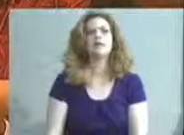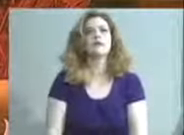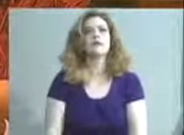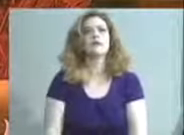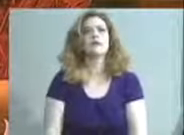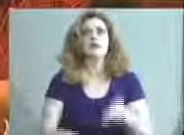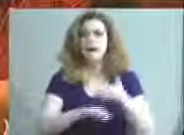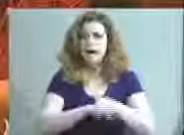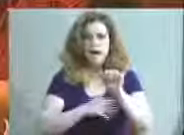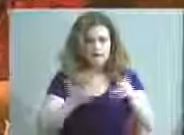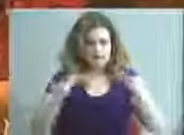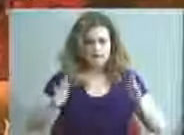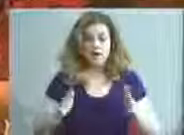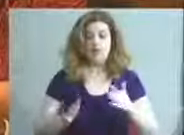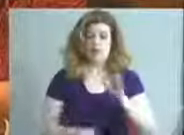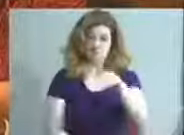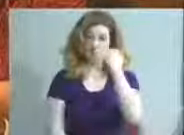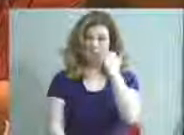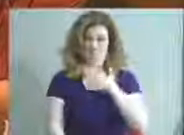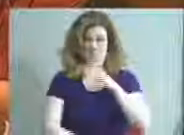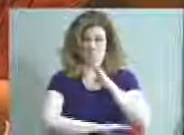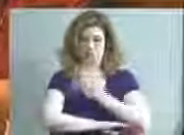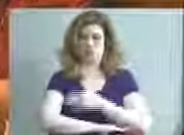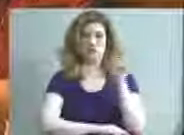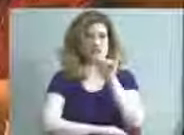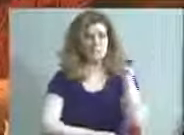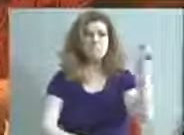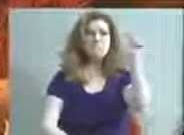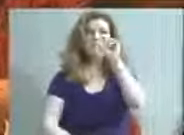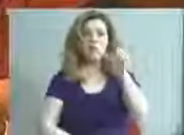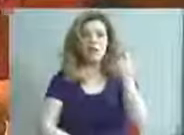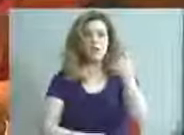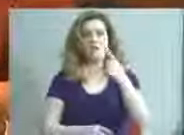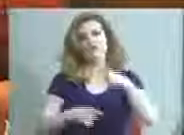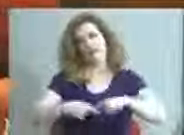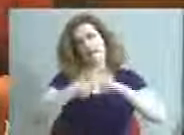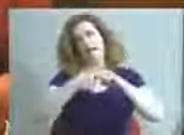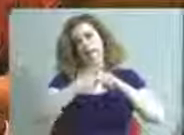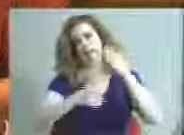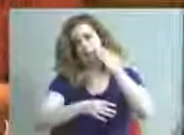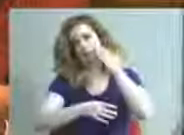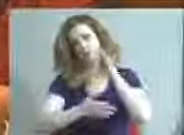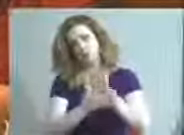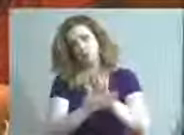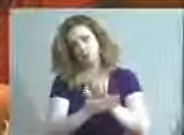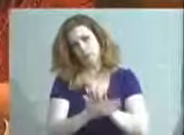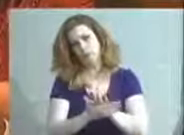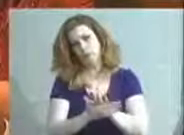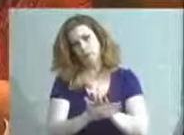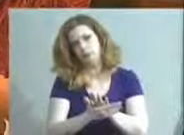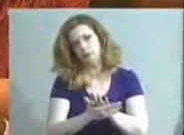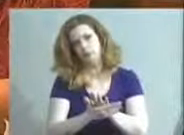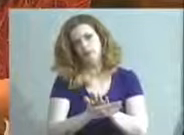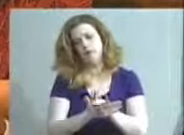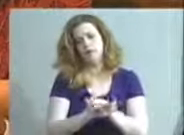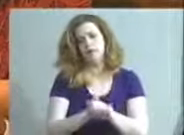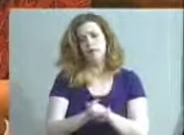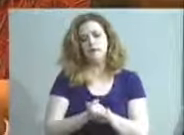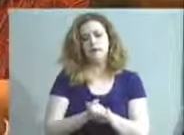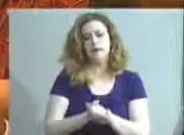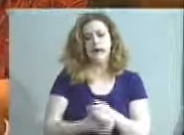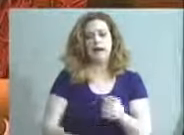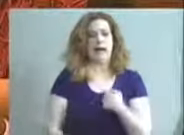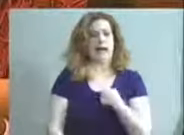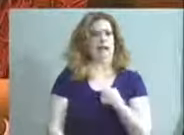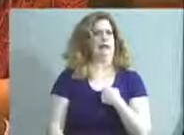And after that, you know, my daughter as well as the other ones, they got suspended, you know, from school. And, you know, I